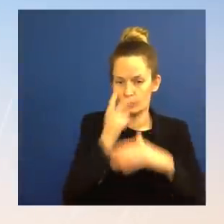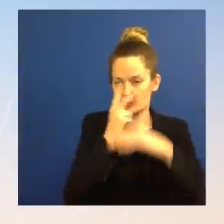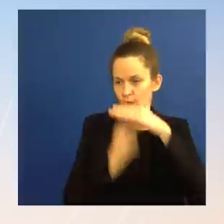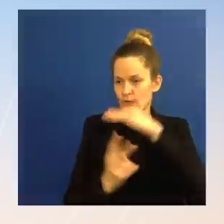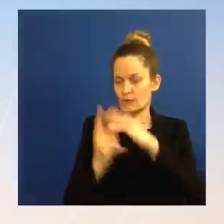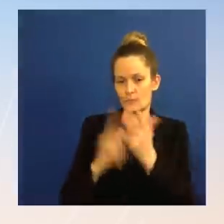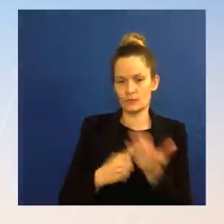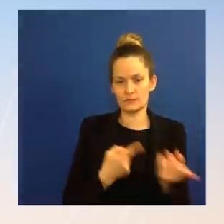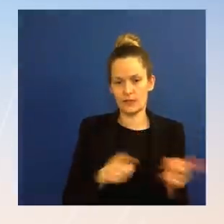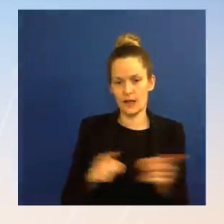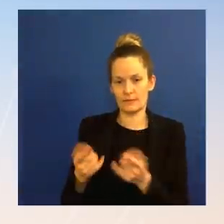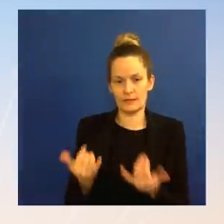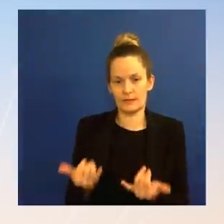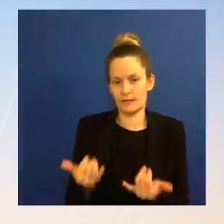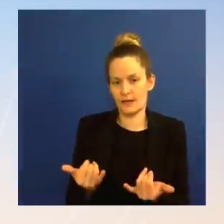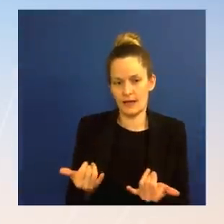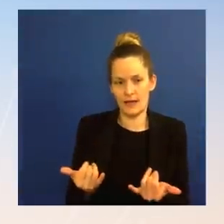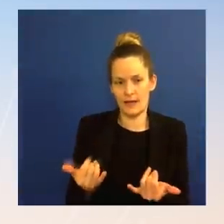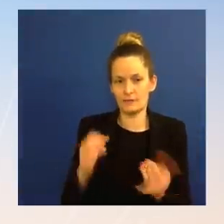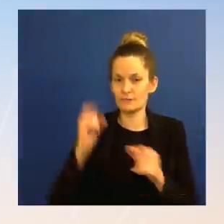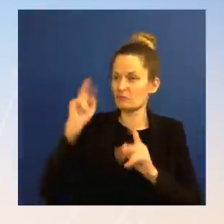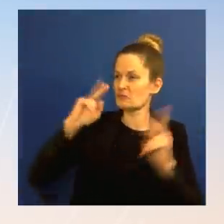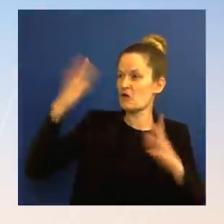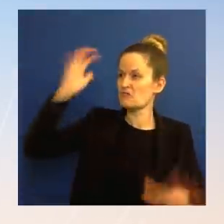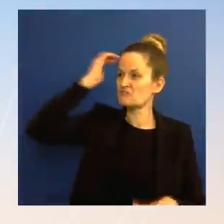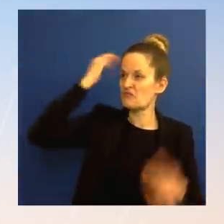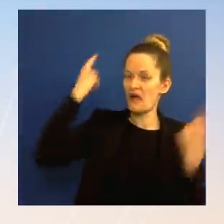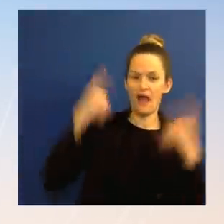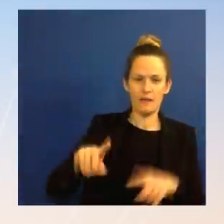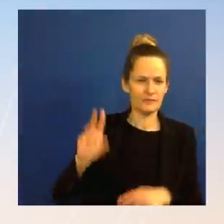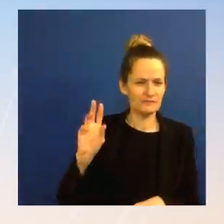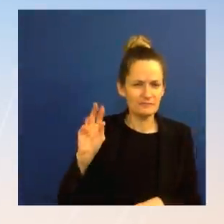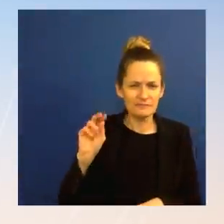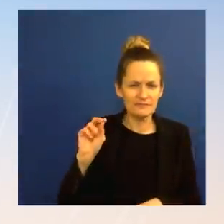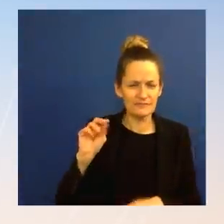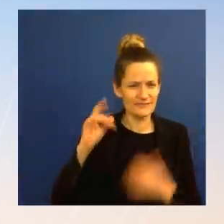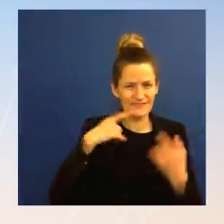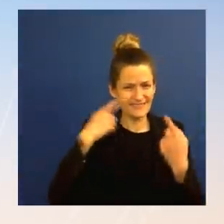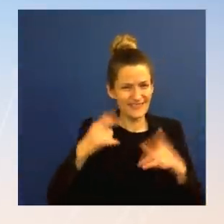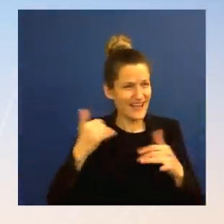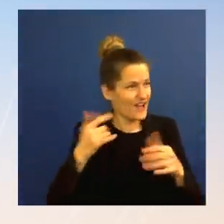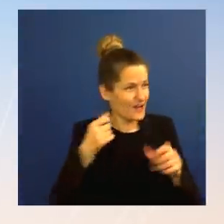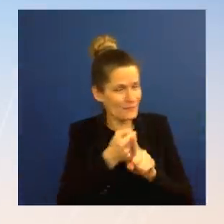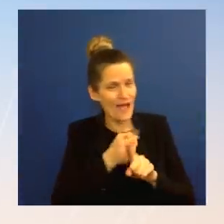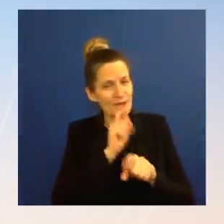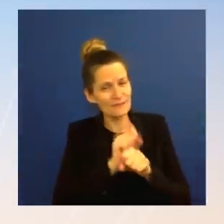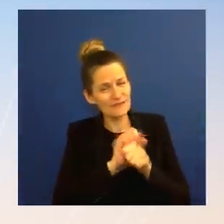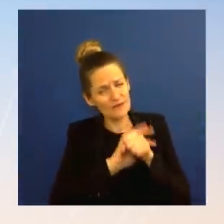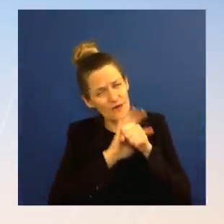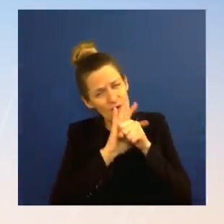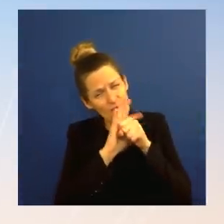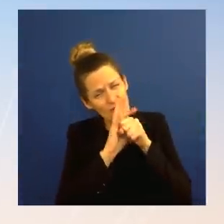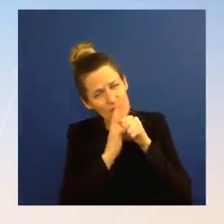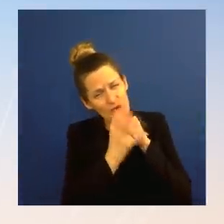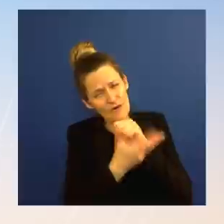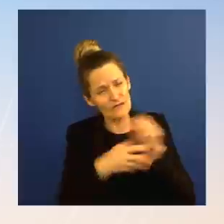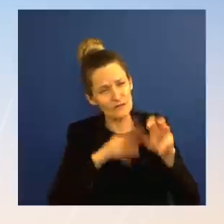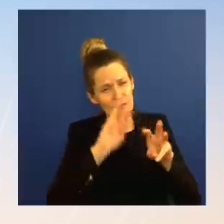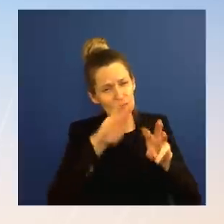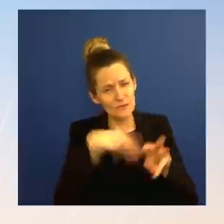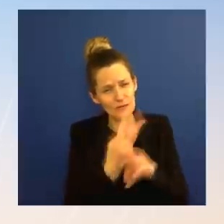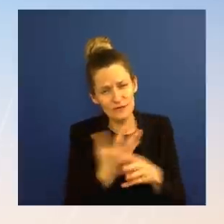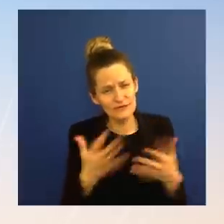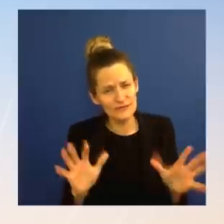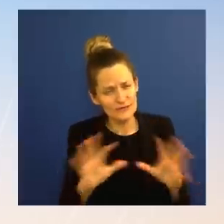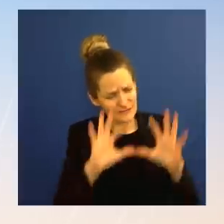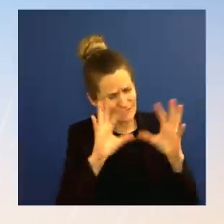world, including the invasion by Russia of a foreign country, does prompt instability and volatility in the global